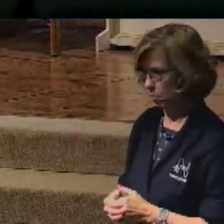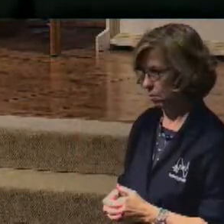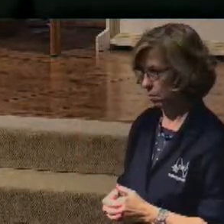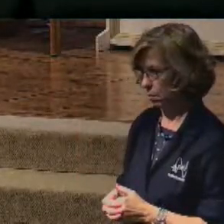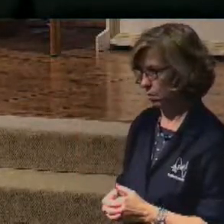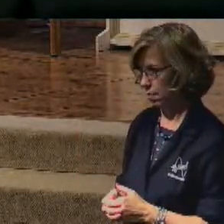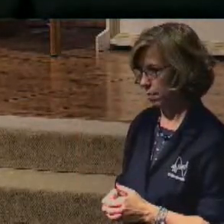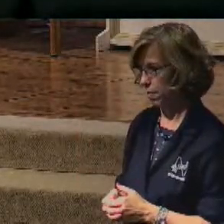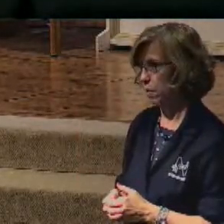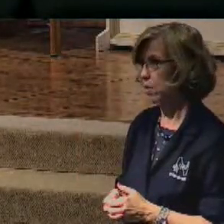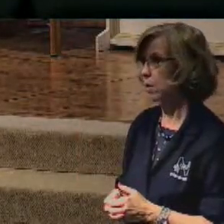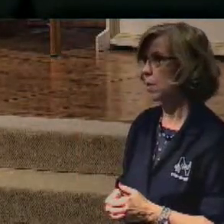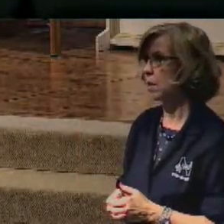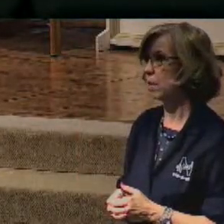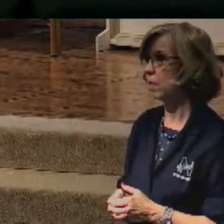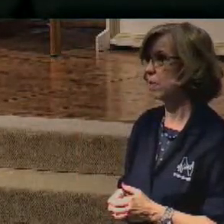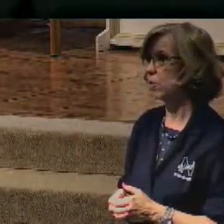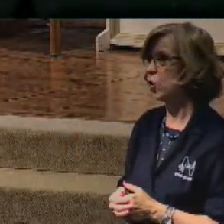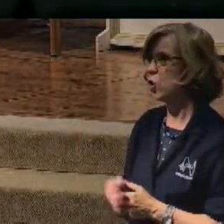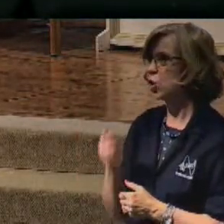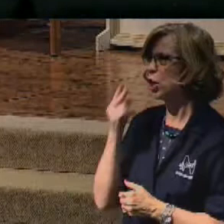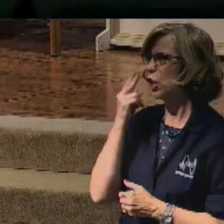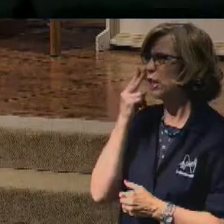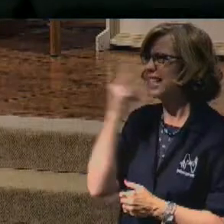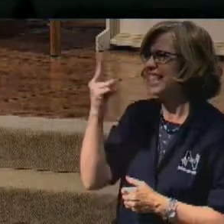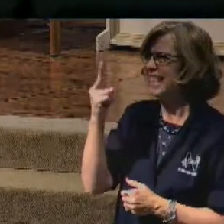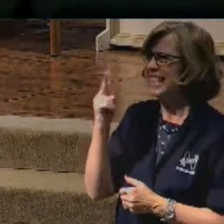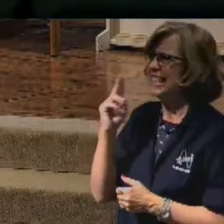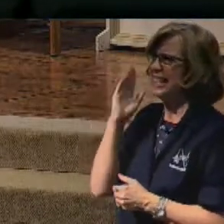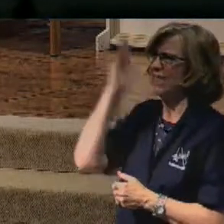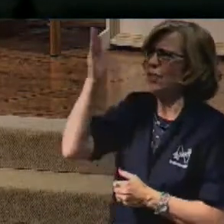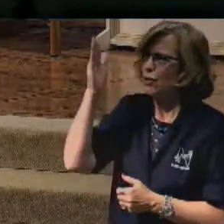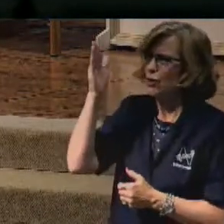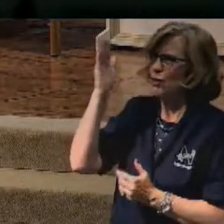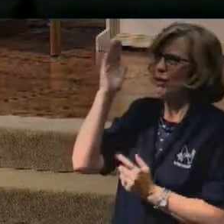looking to the end, to the finish line.